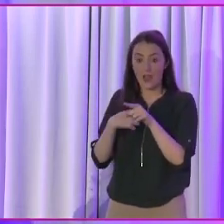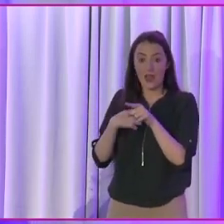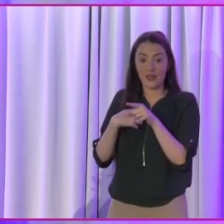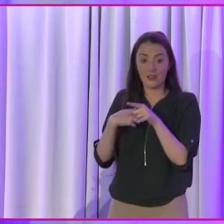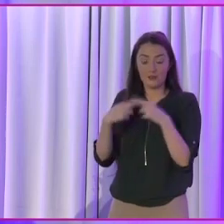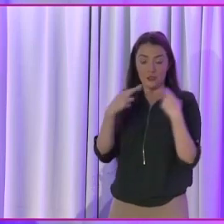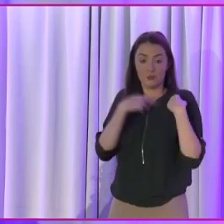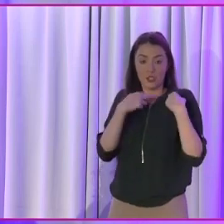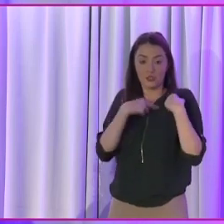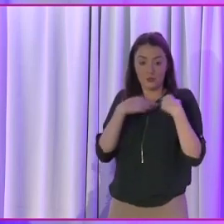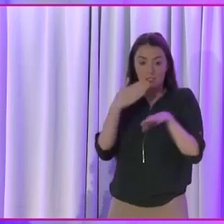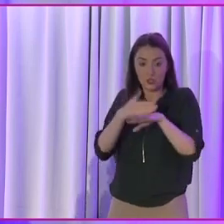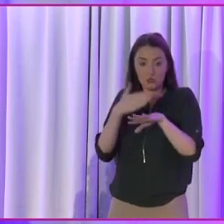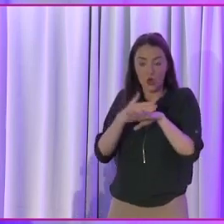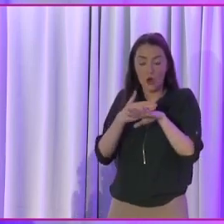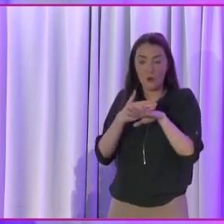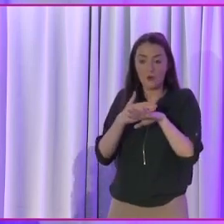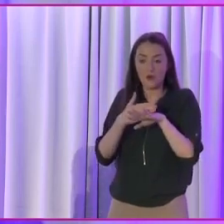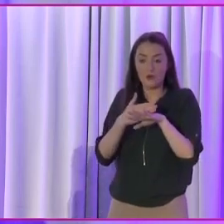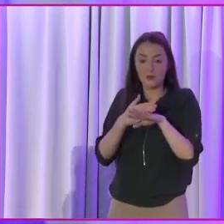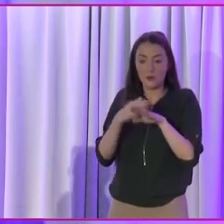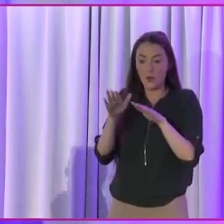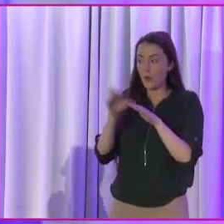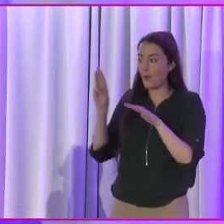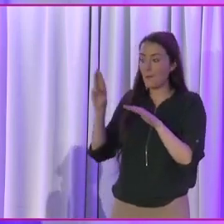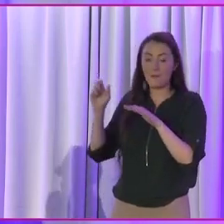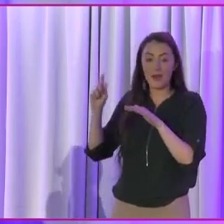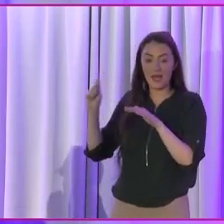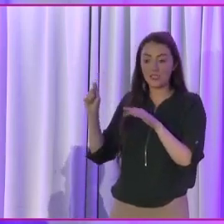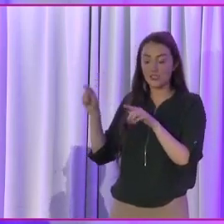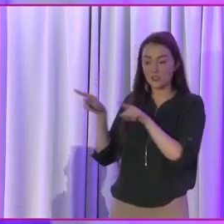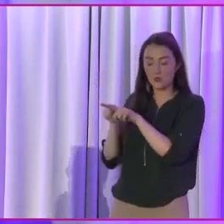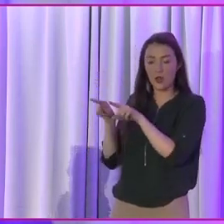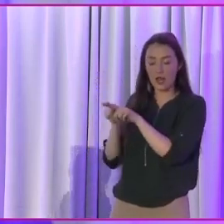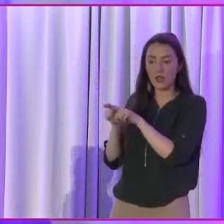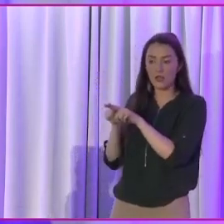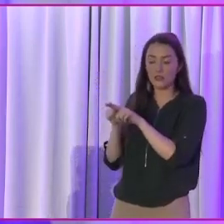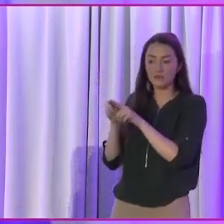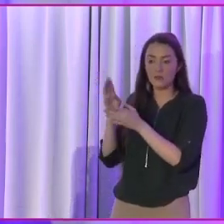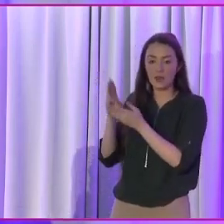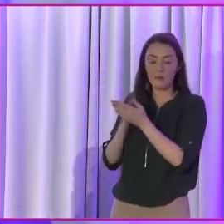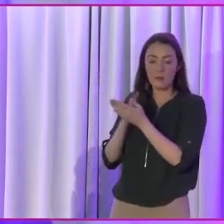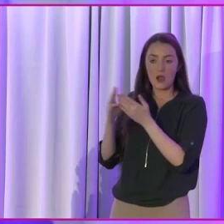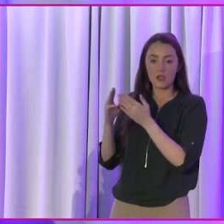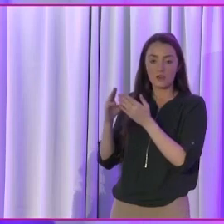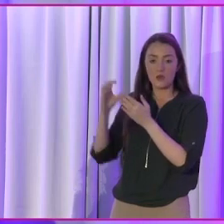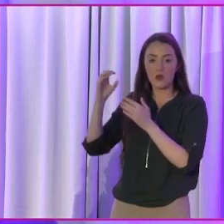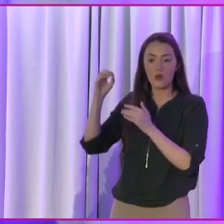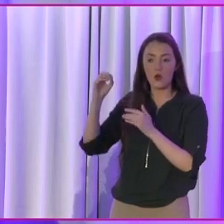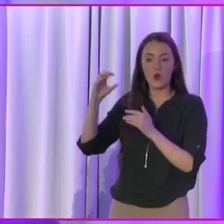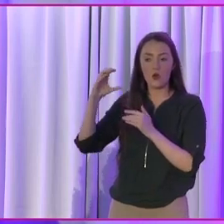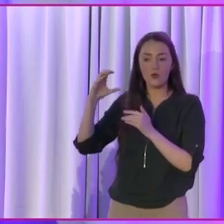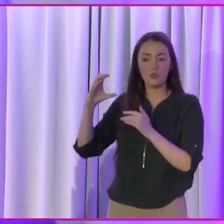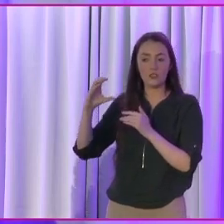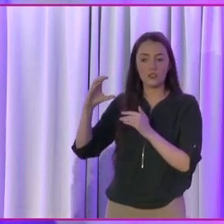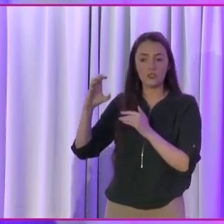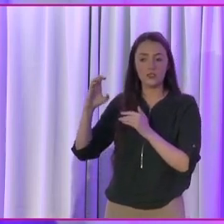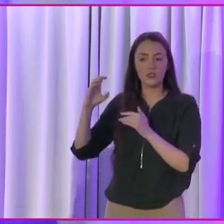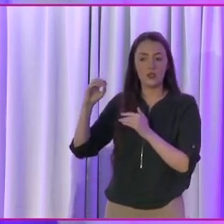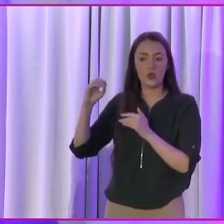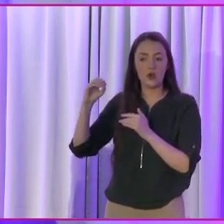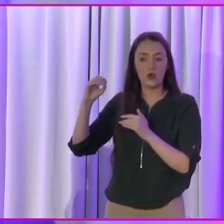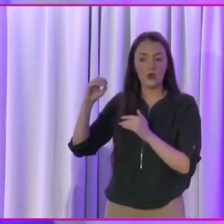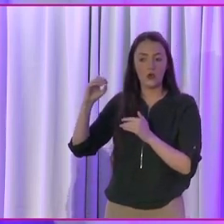on an expert panel with Pat, as part of OSCE ODEAR. And the